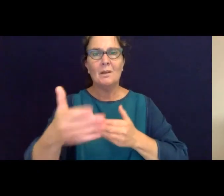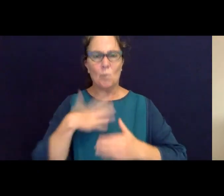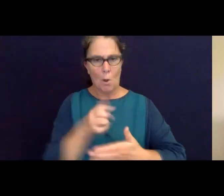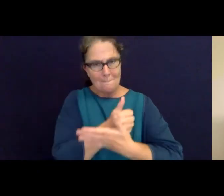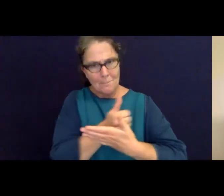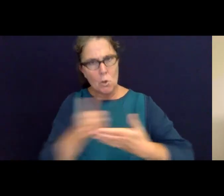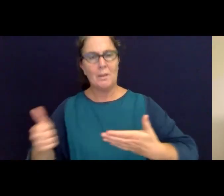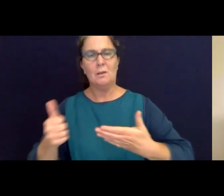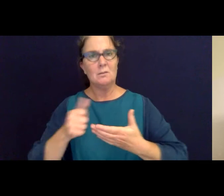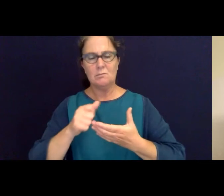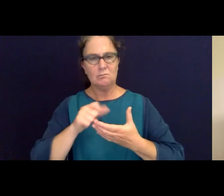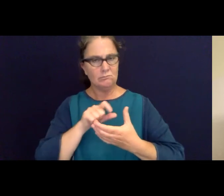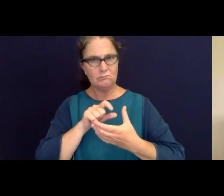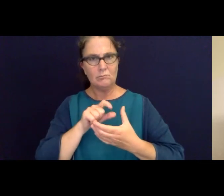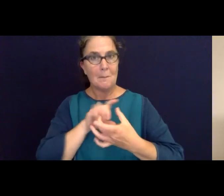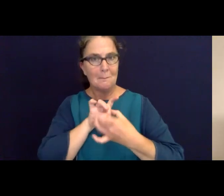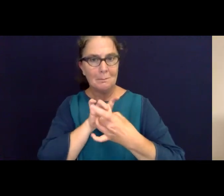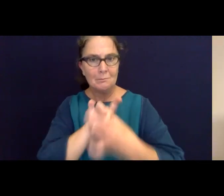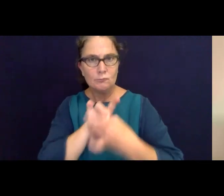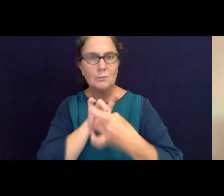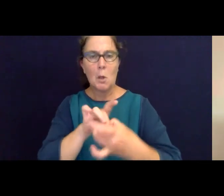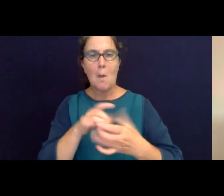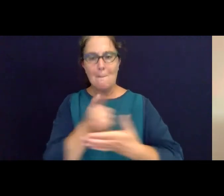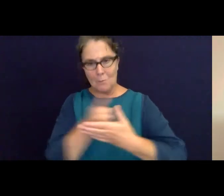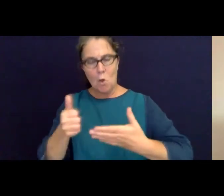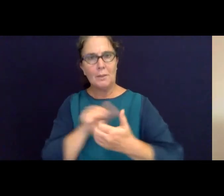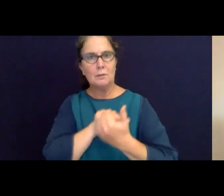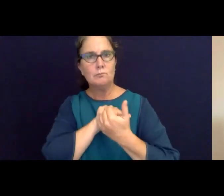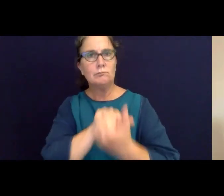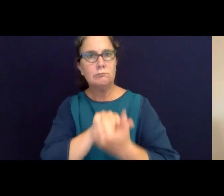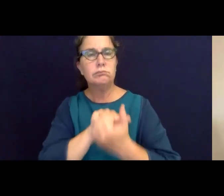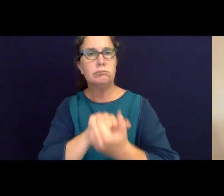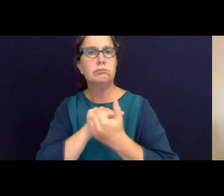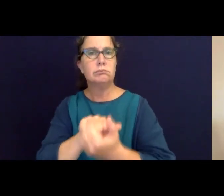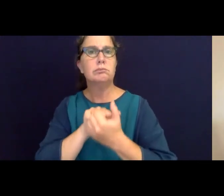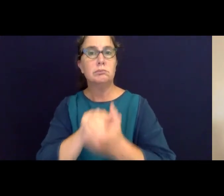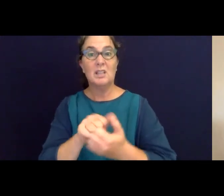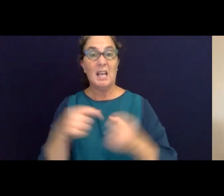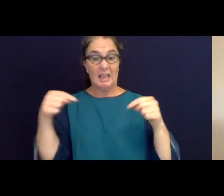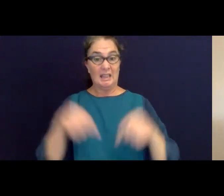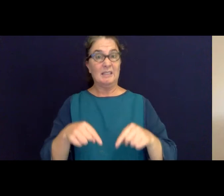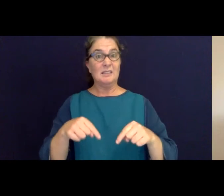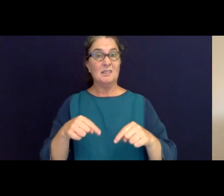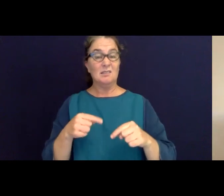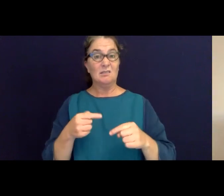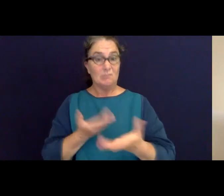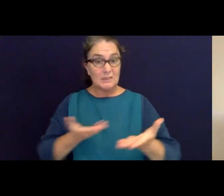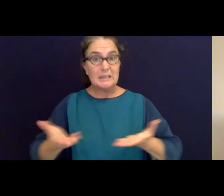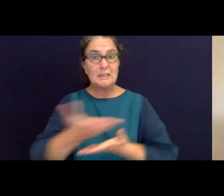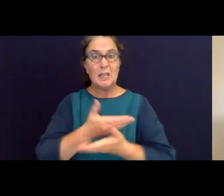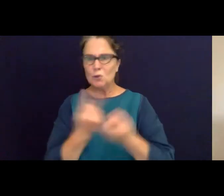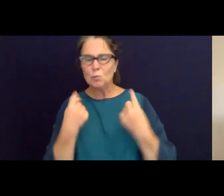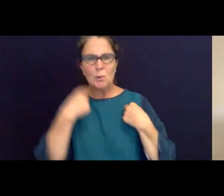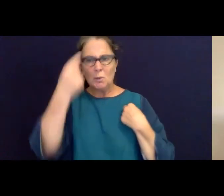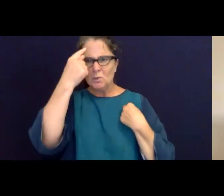relationships and accountability measures of course need to reflect this. So in this session we'll be looking at different ways of thinking about